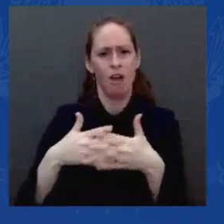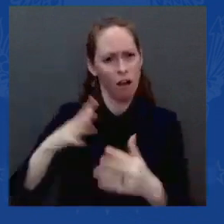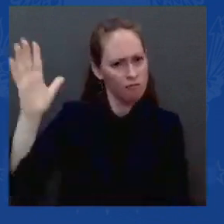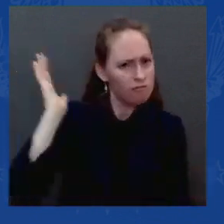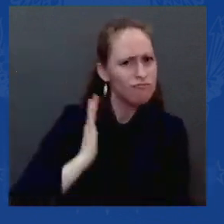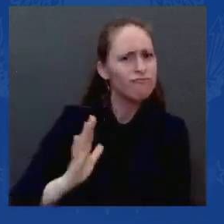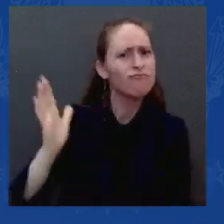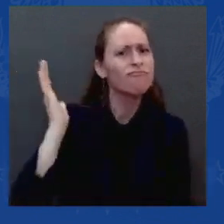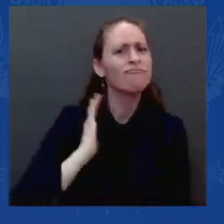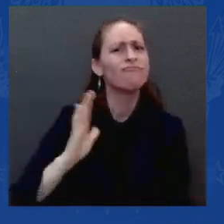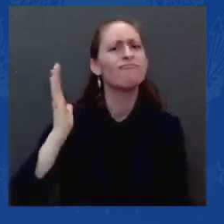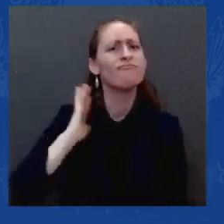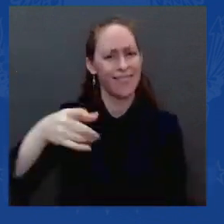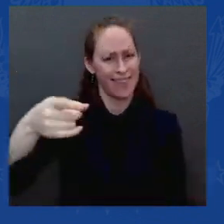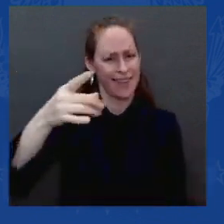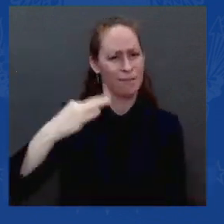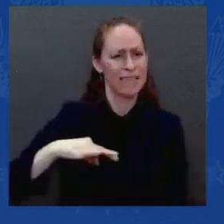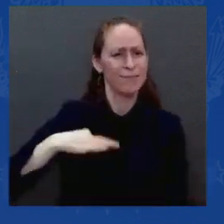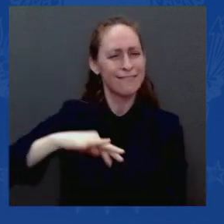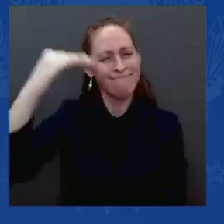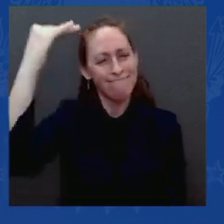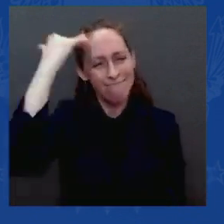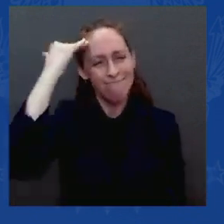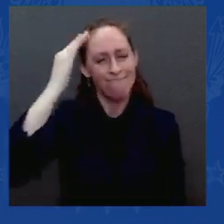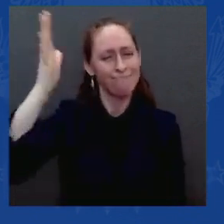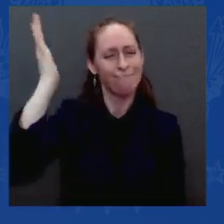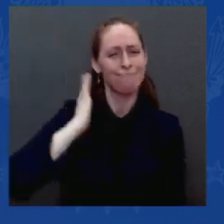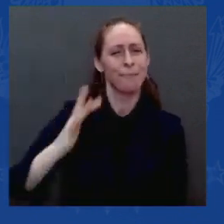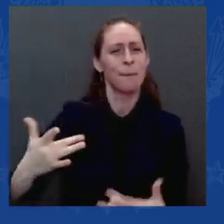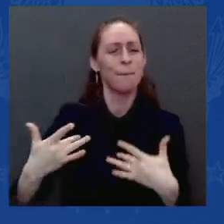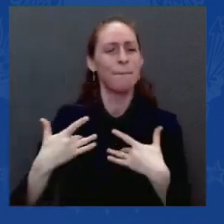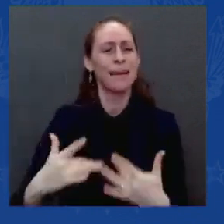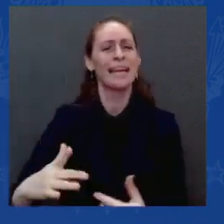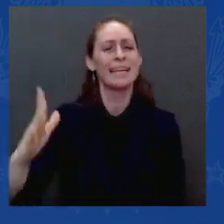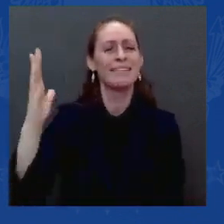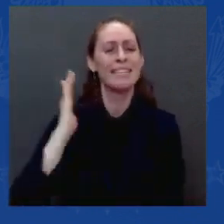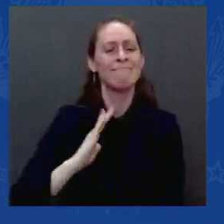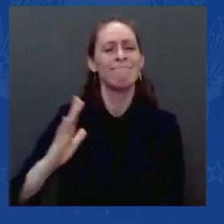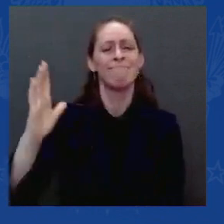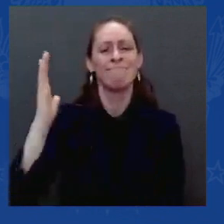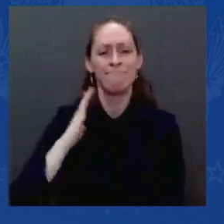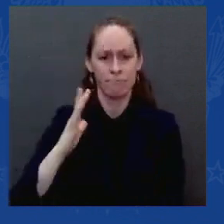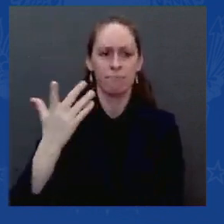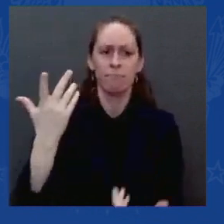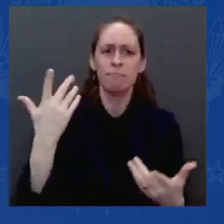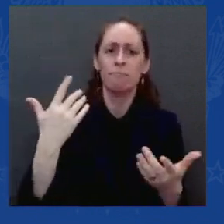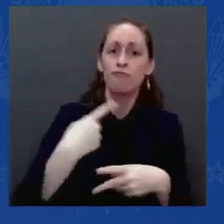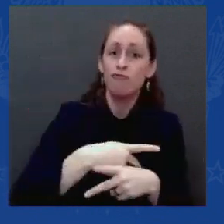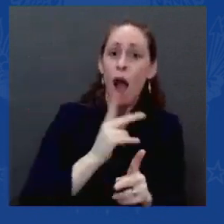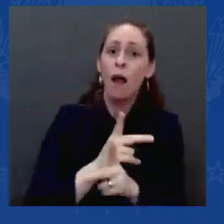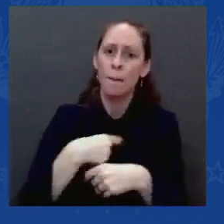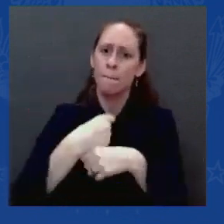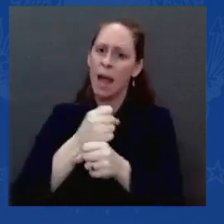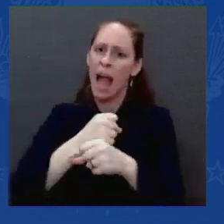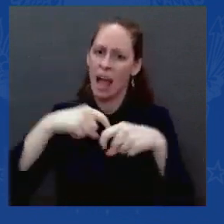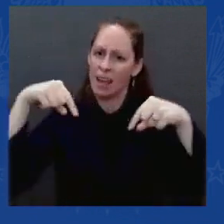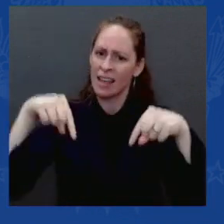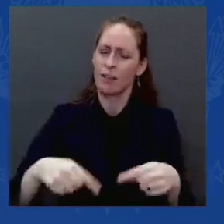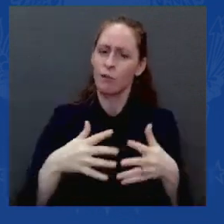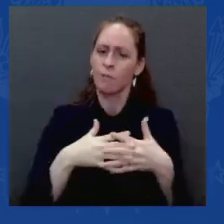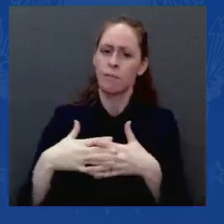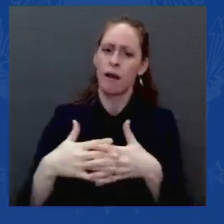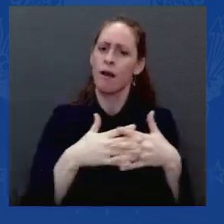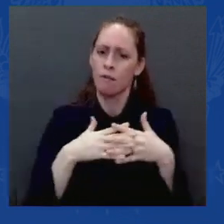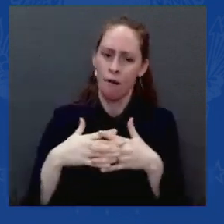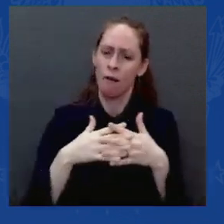Making it in America is what built this city, the steel city, the arsenal of democracy during World War